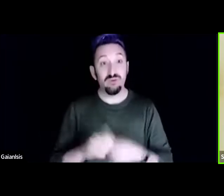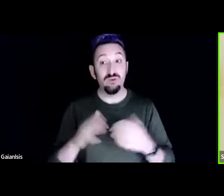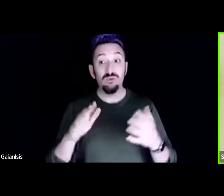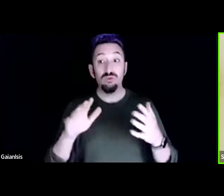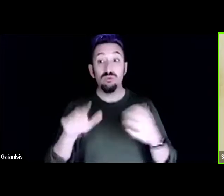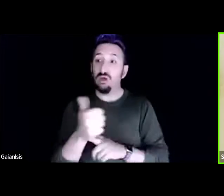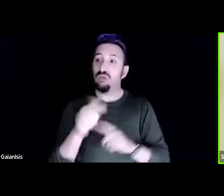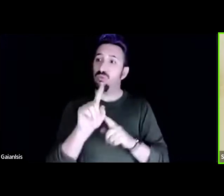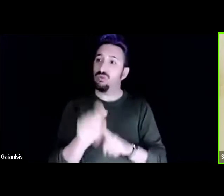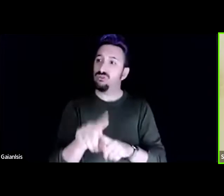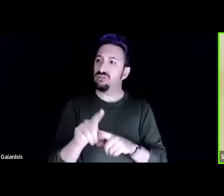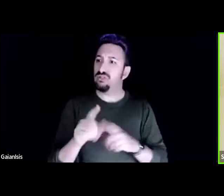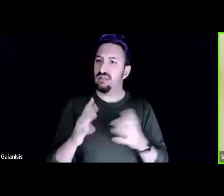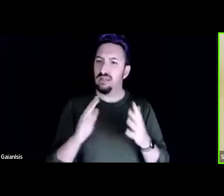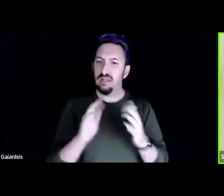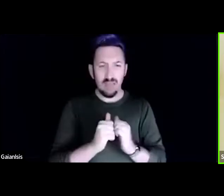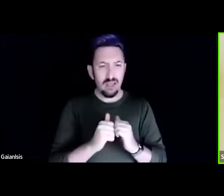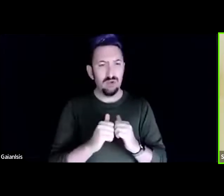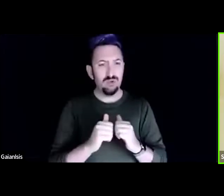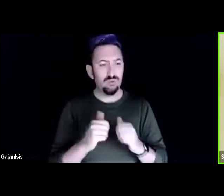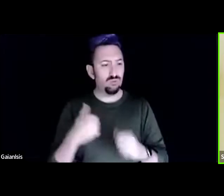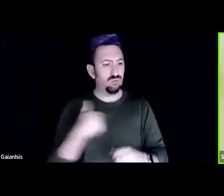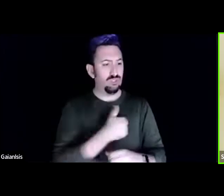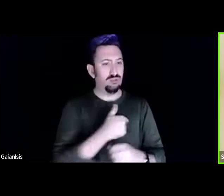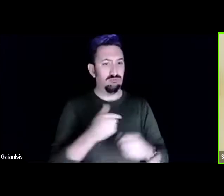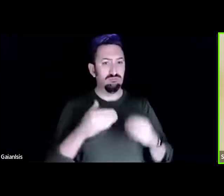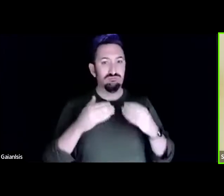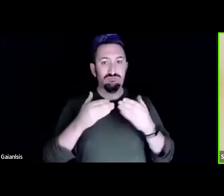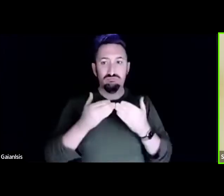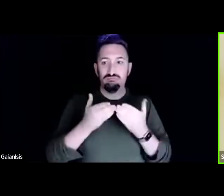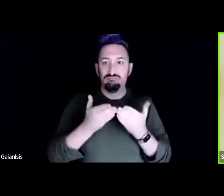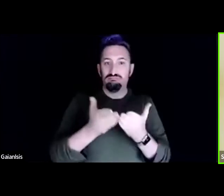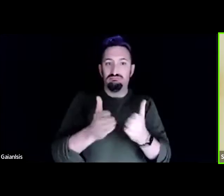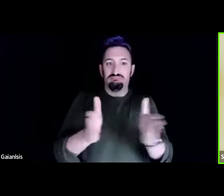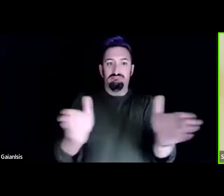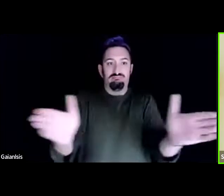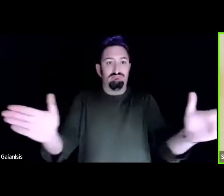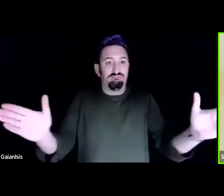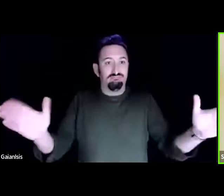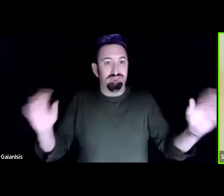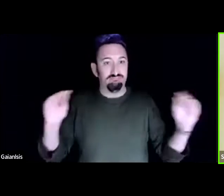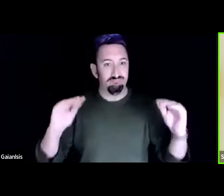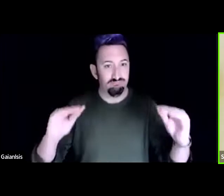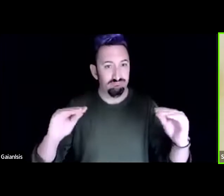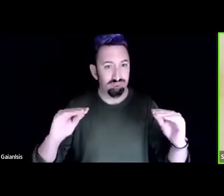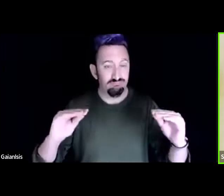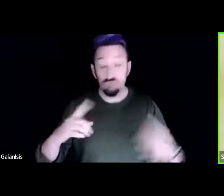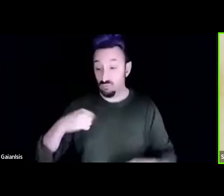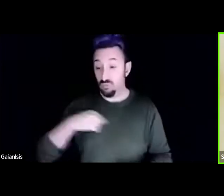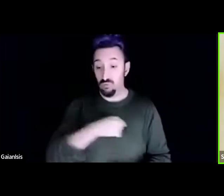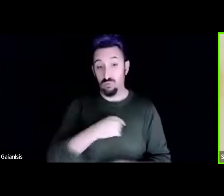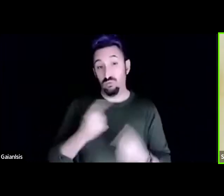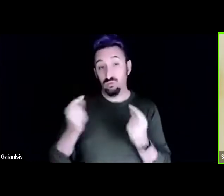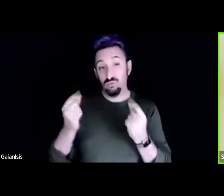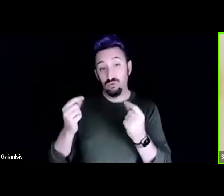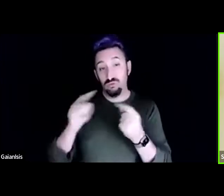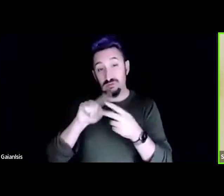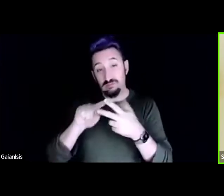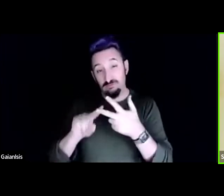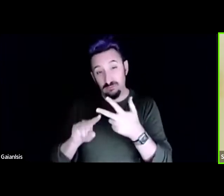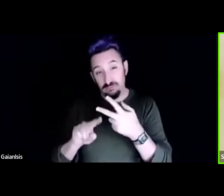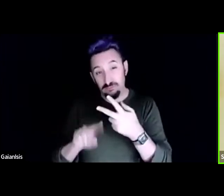broaden that? Earth activist training has done that in a couple of ways. One is by